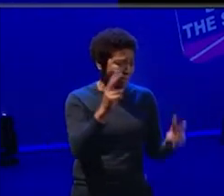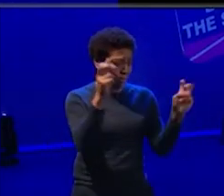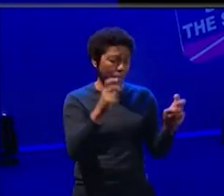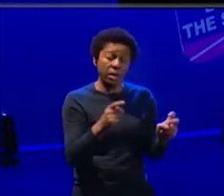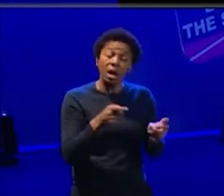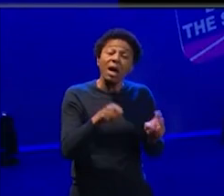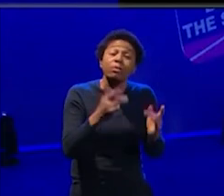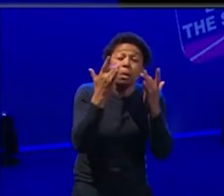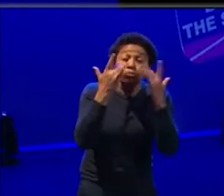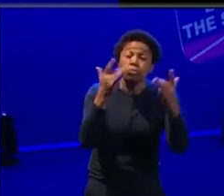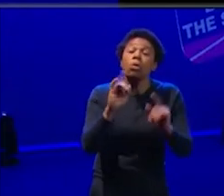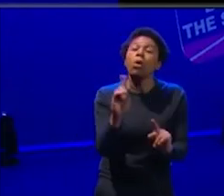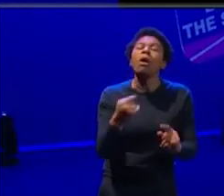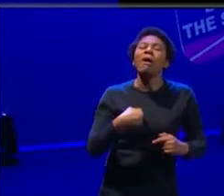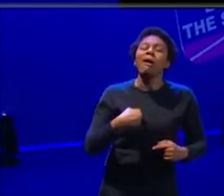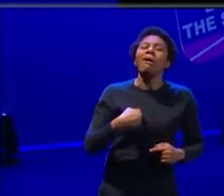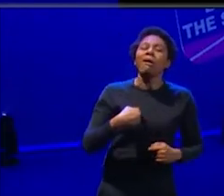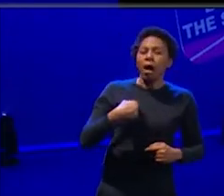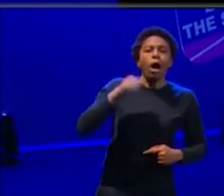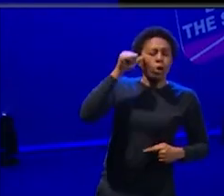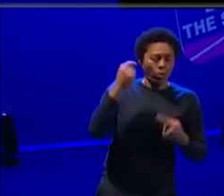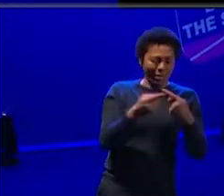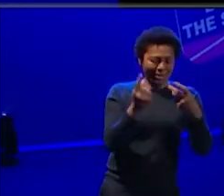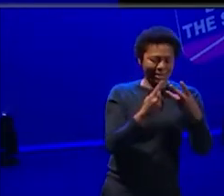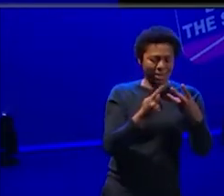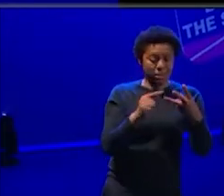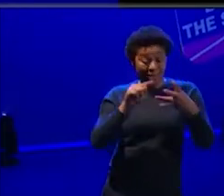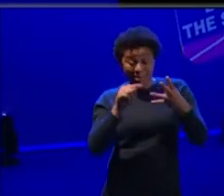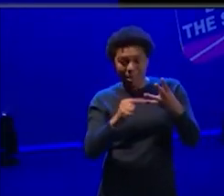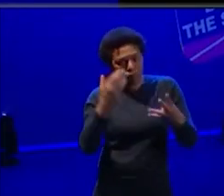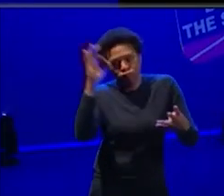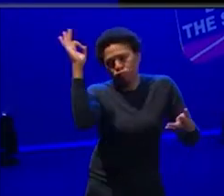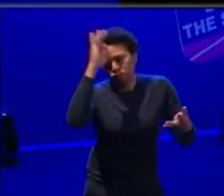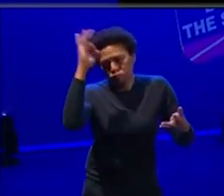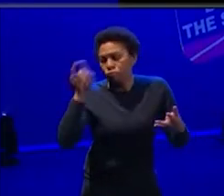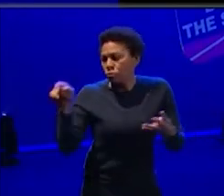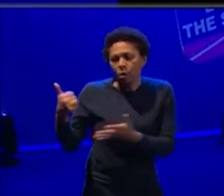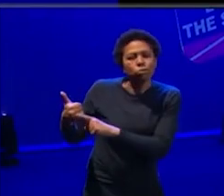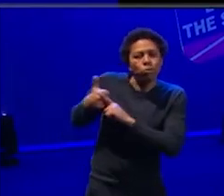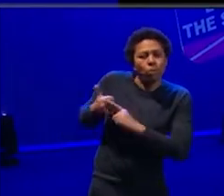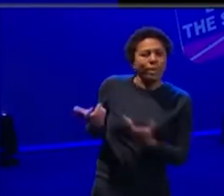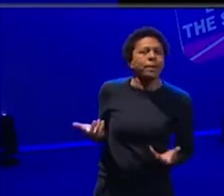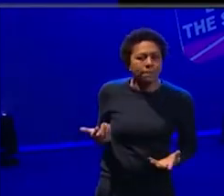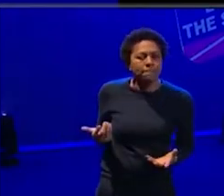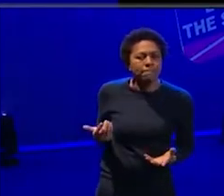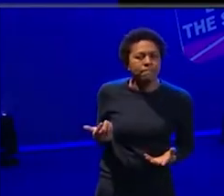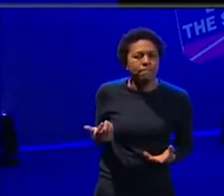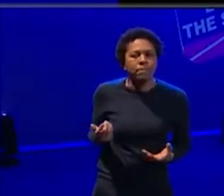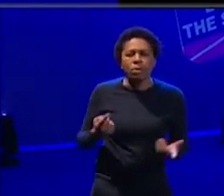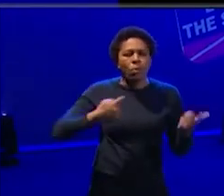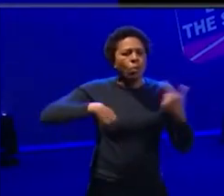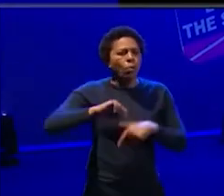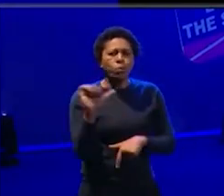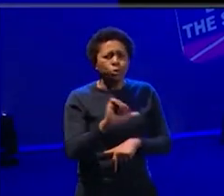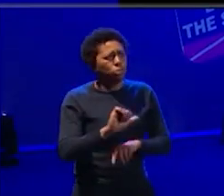you have a certain level of confidence knowing what you can do as much as what you can't do and where you do need to seek support. None of us should ever be